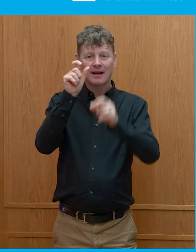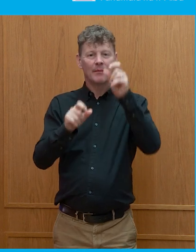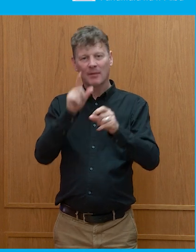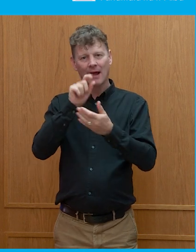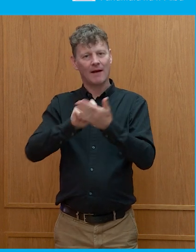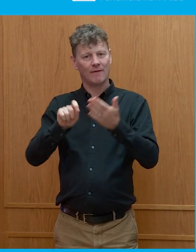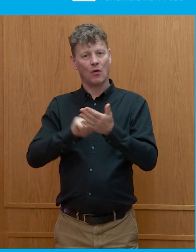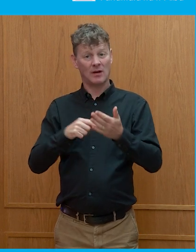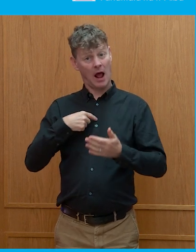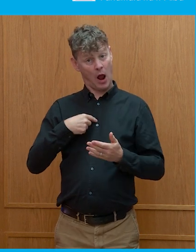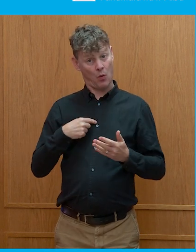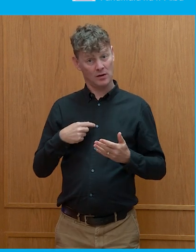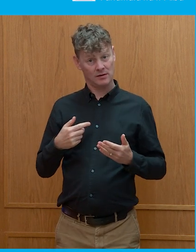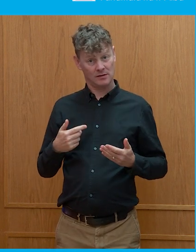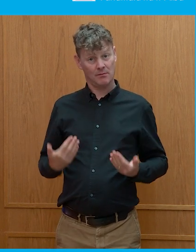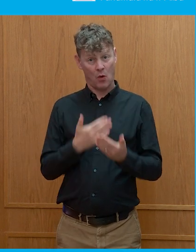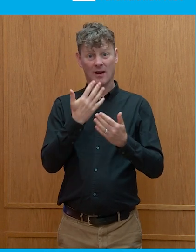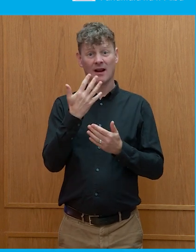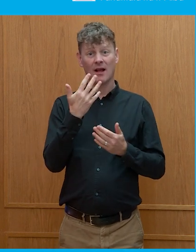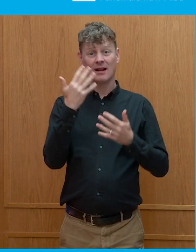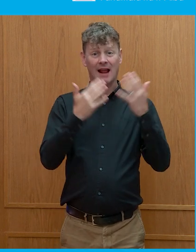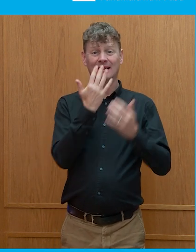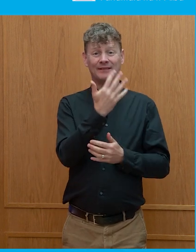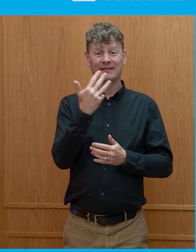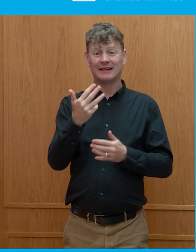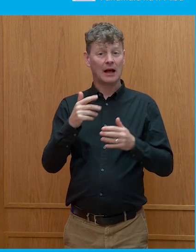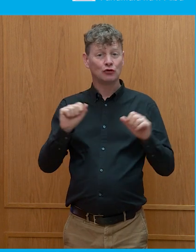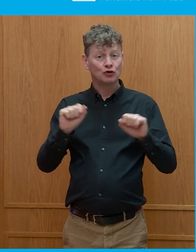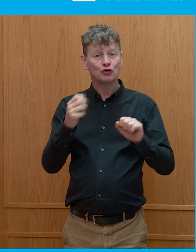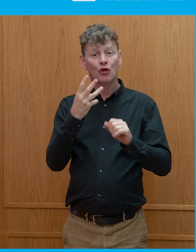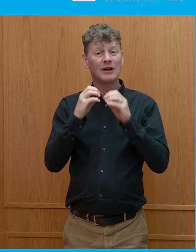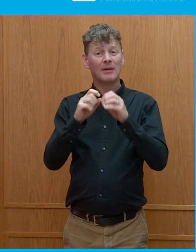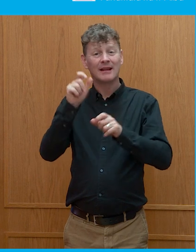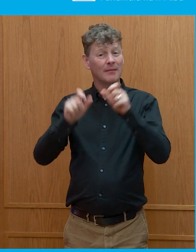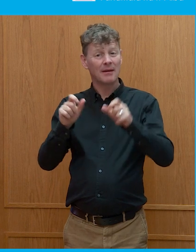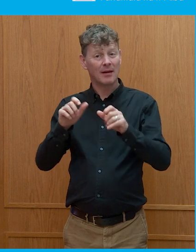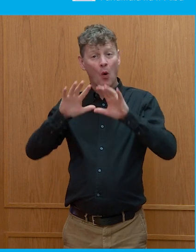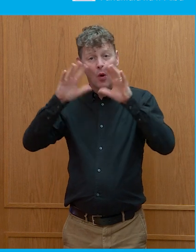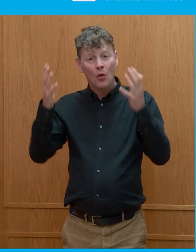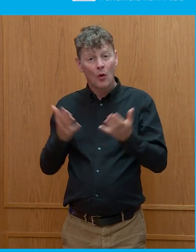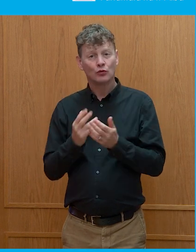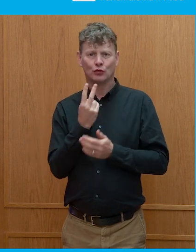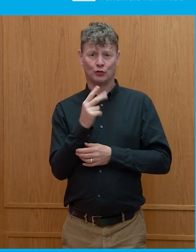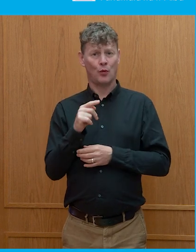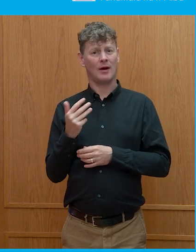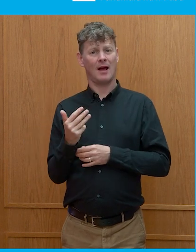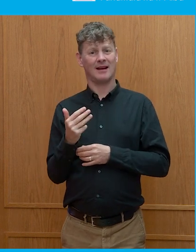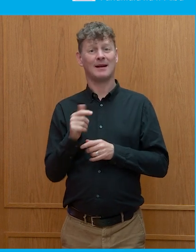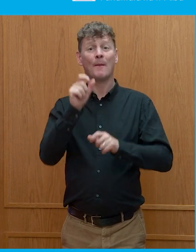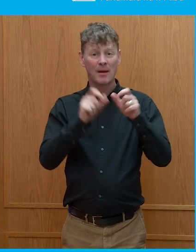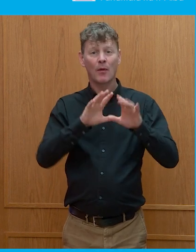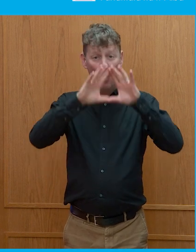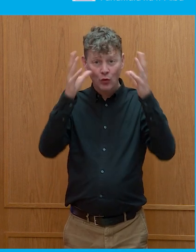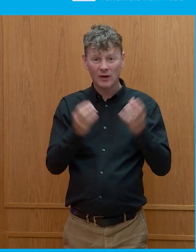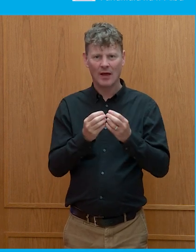born in 1959. There weren't 3 billion people alive on the planet. There were only 2.9 billion of us. And the explosion